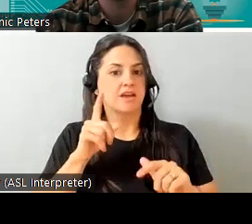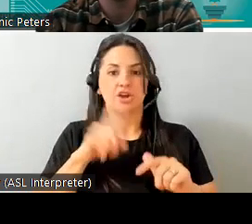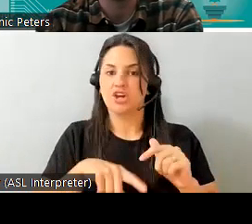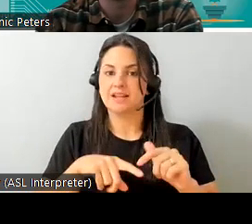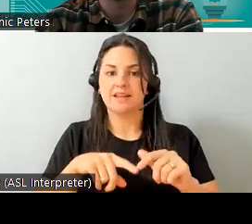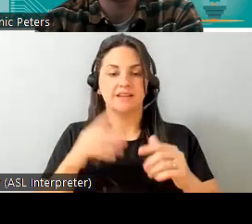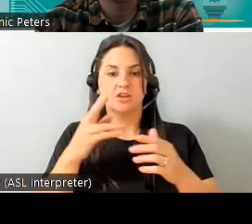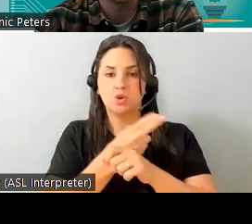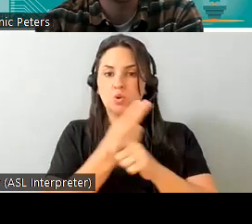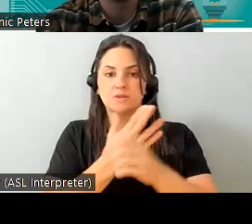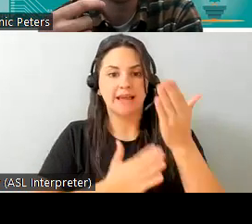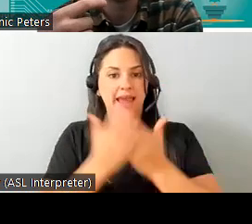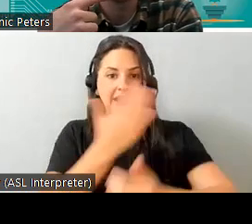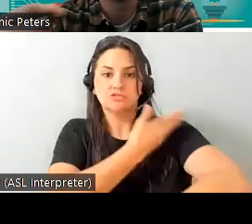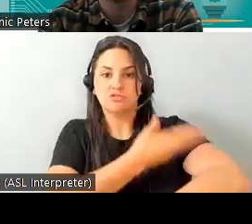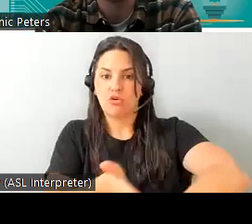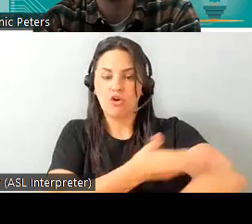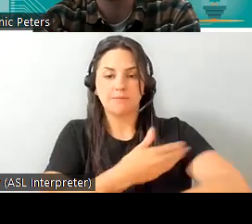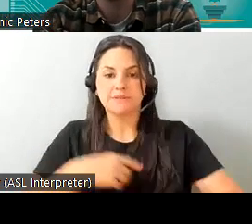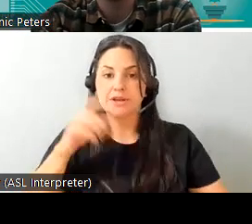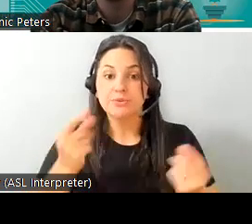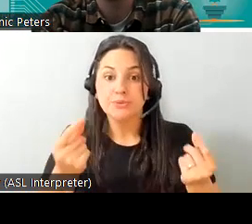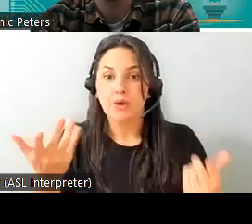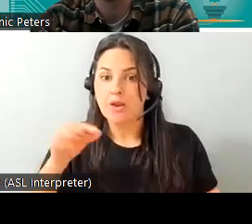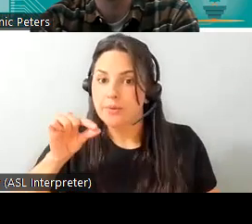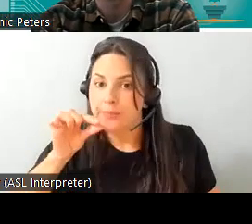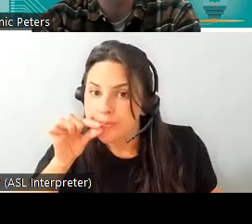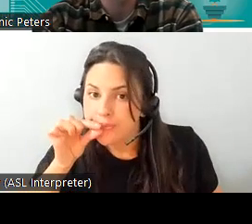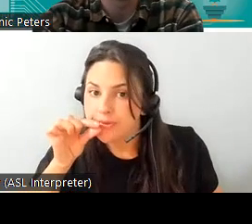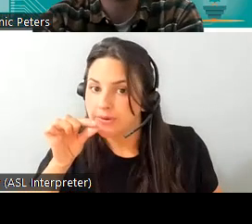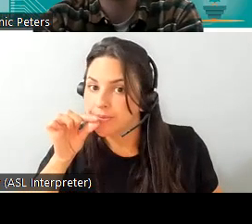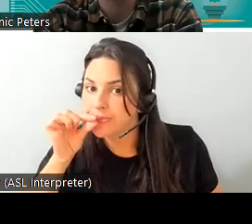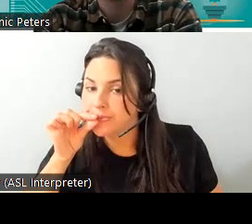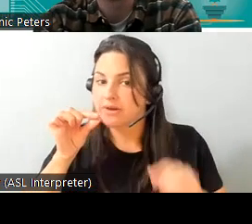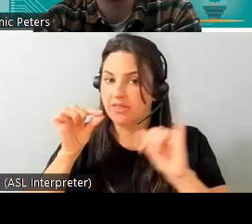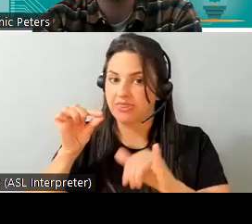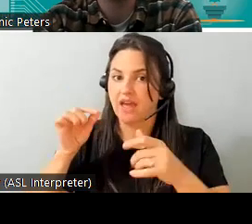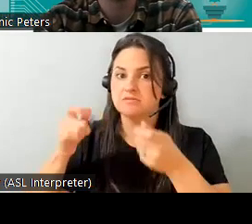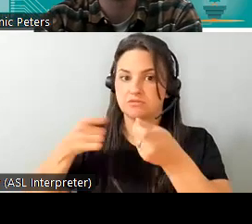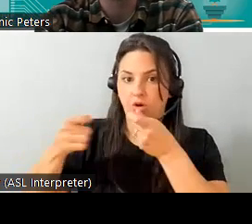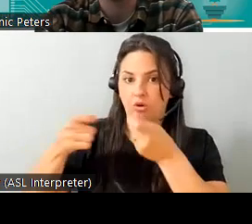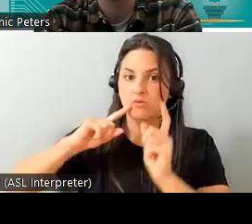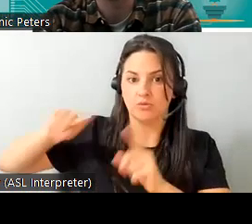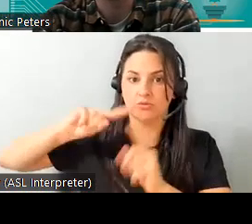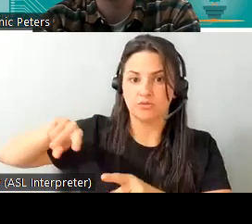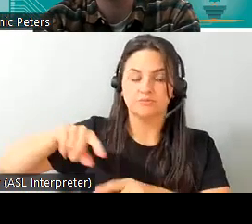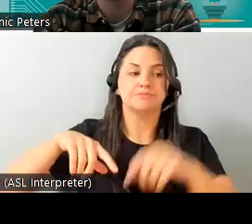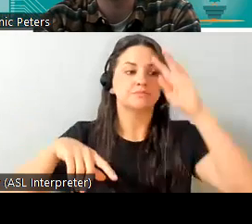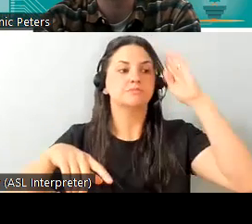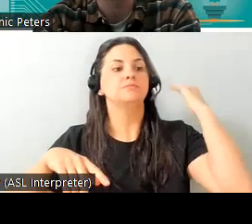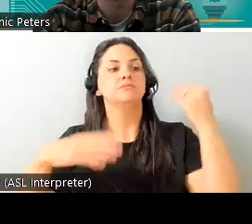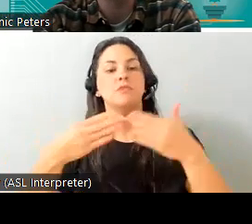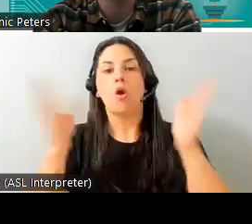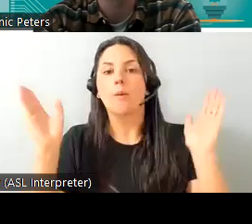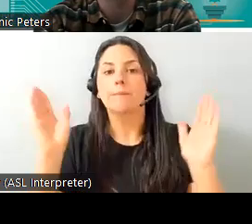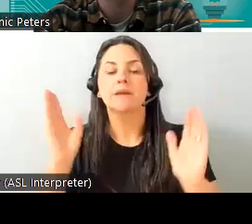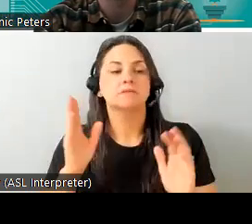their arms is able to just use their mouth as an input it should be low cost and open source making it broadly accessible to